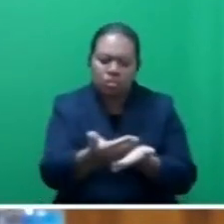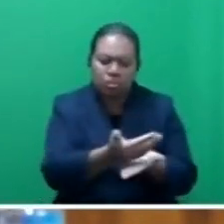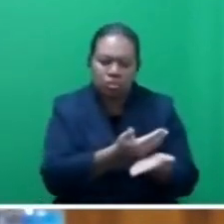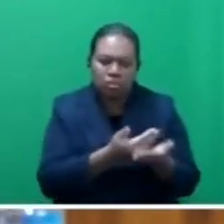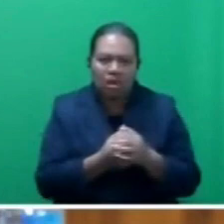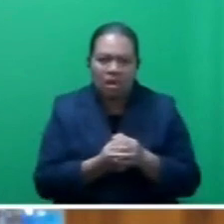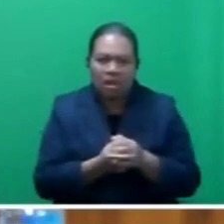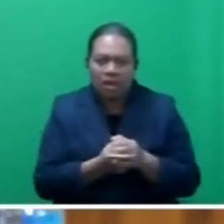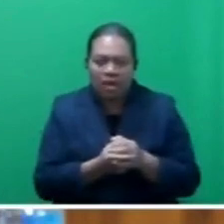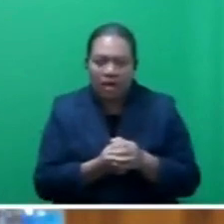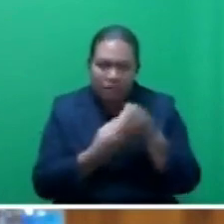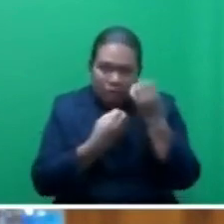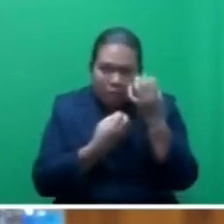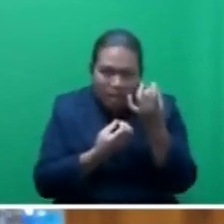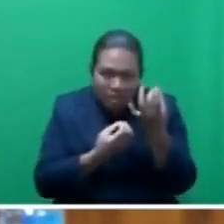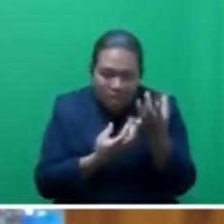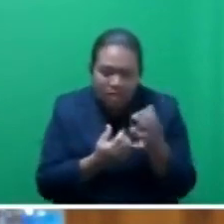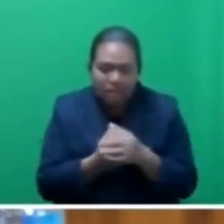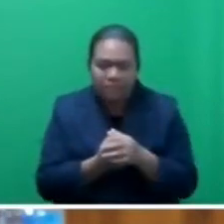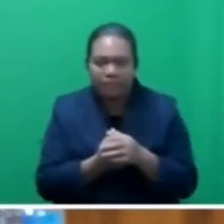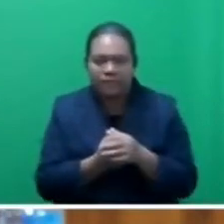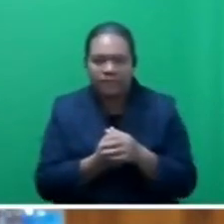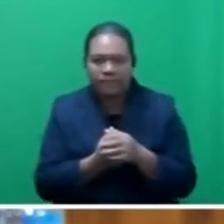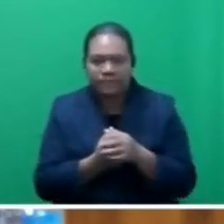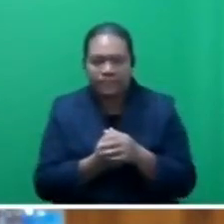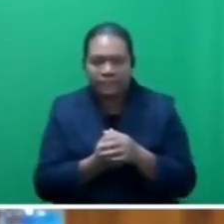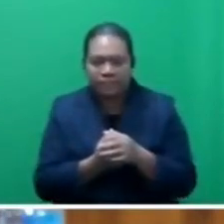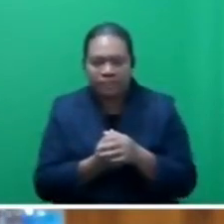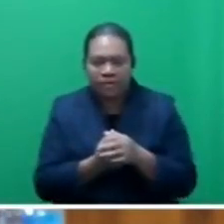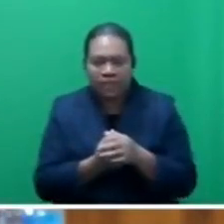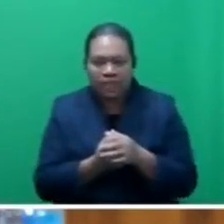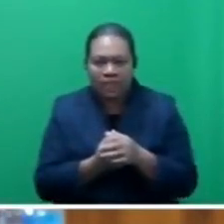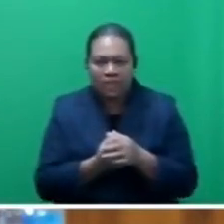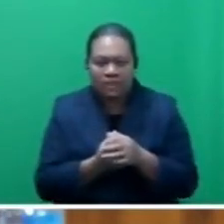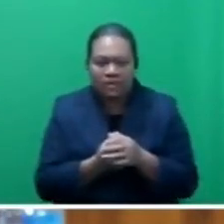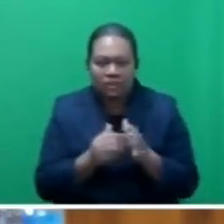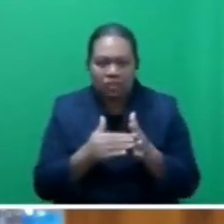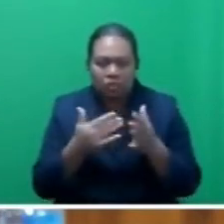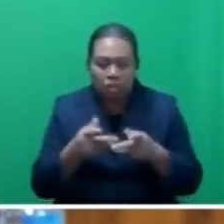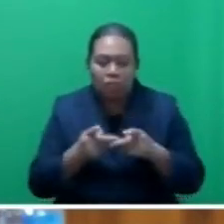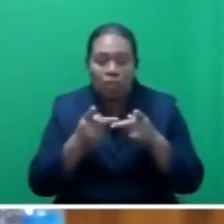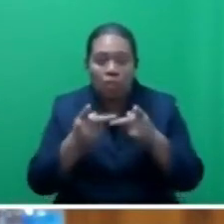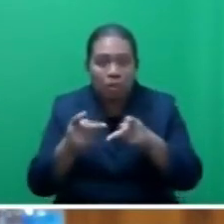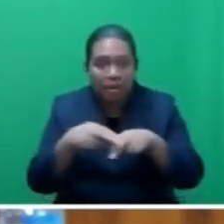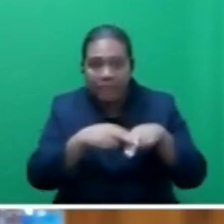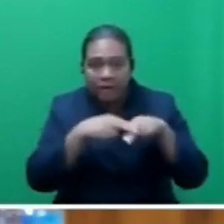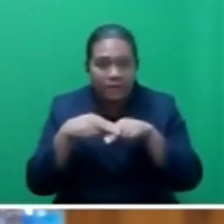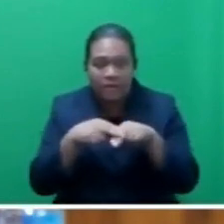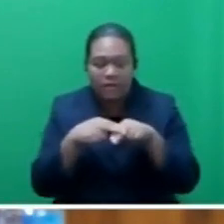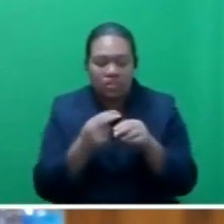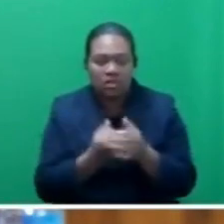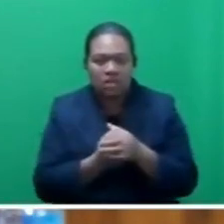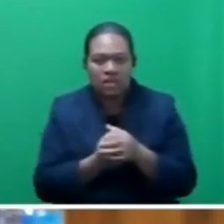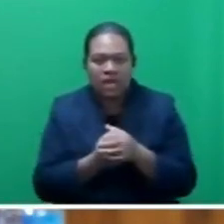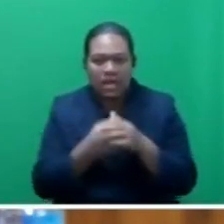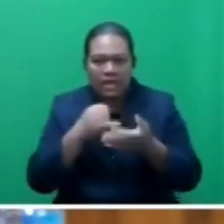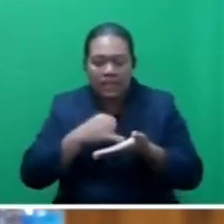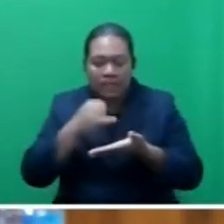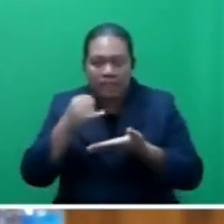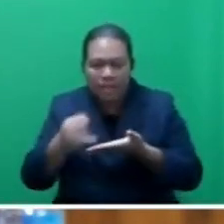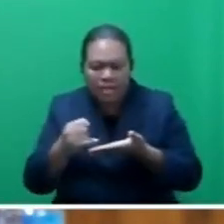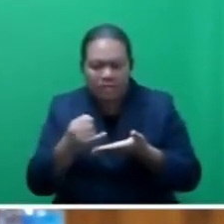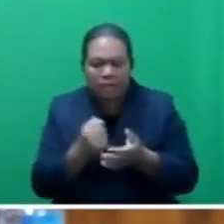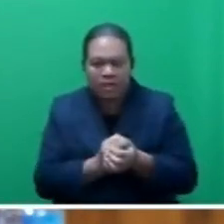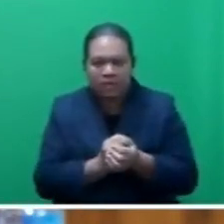raise awareness on challenges faced by potential investors. Image building to promote Fiji is a desirable investment destination,